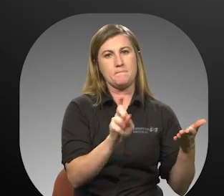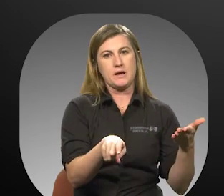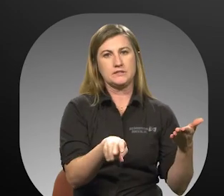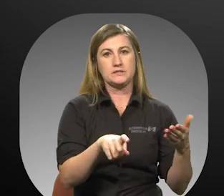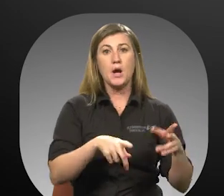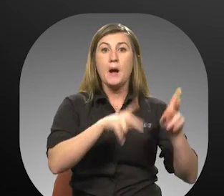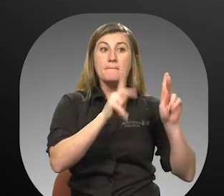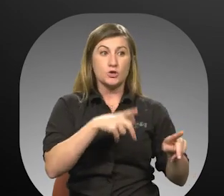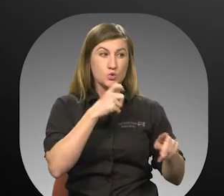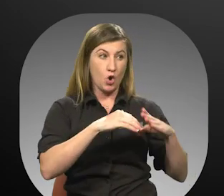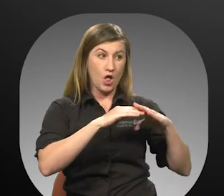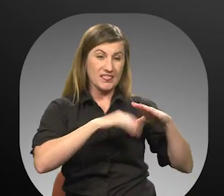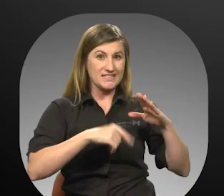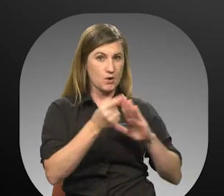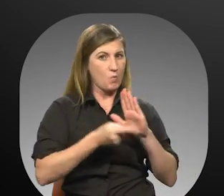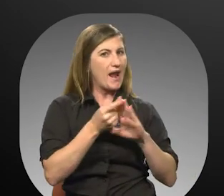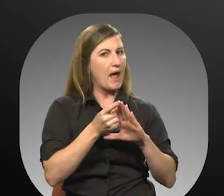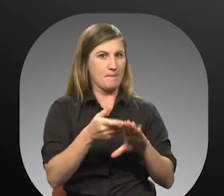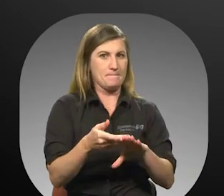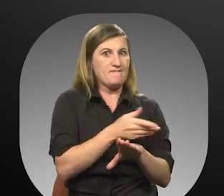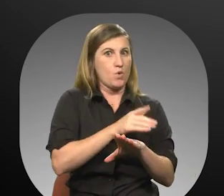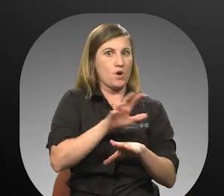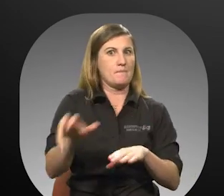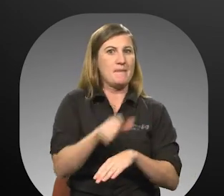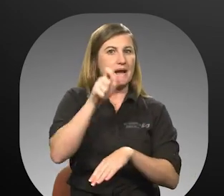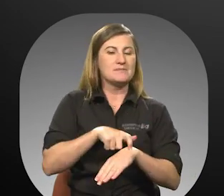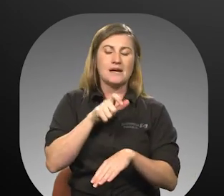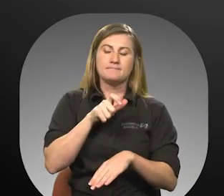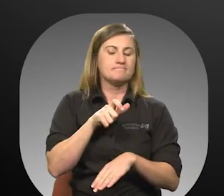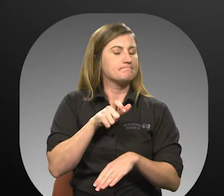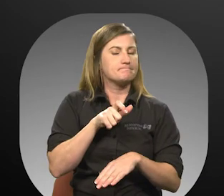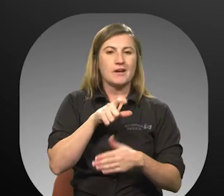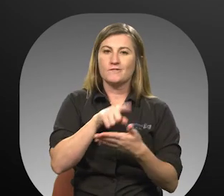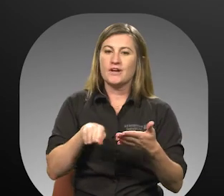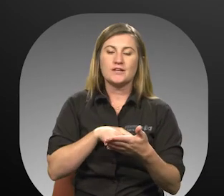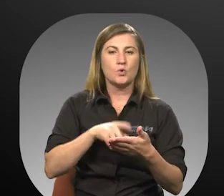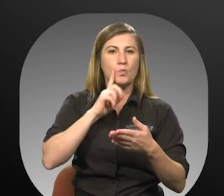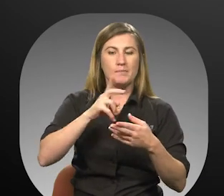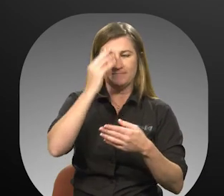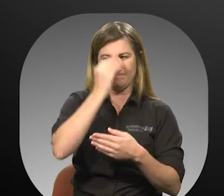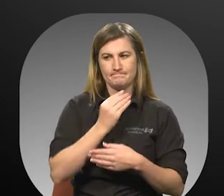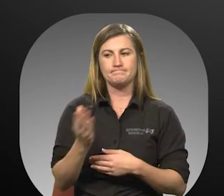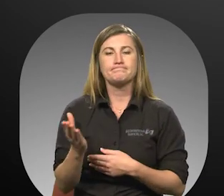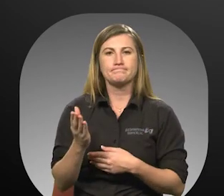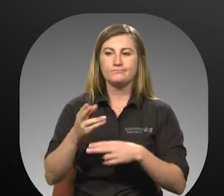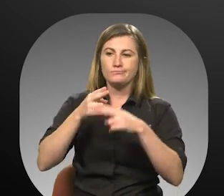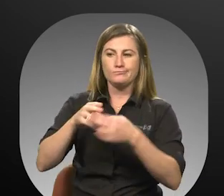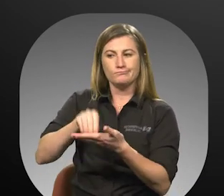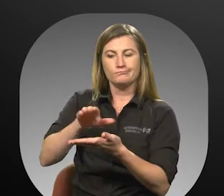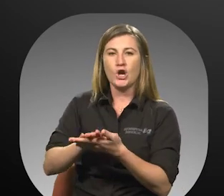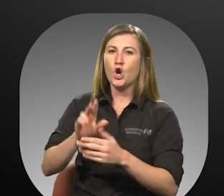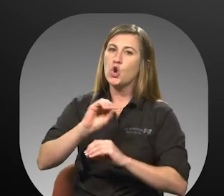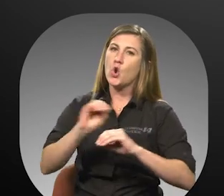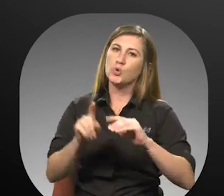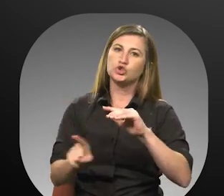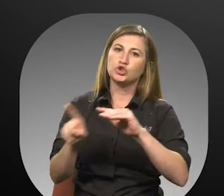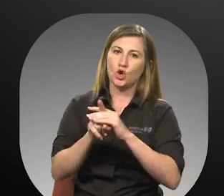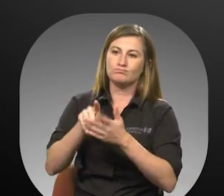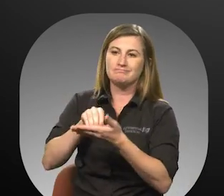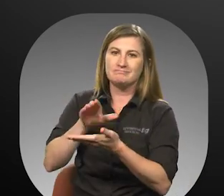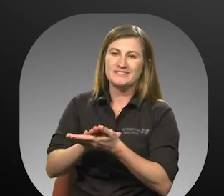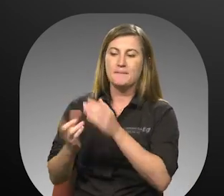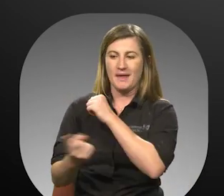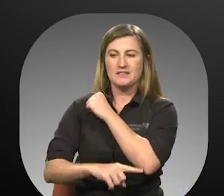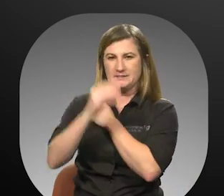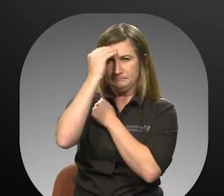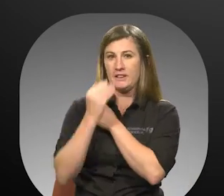Persons who call less than one hour prior to their scheduled pickup time to cancel a trip will be informed that they will be counted with a no-show and informed of